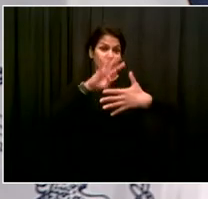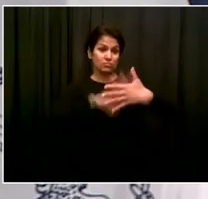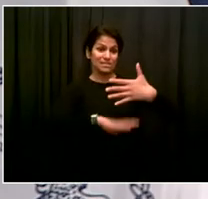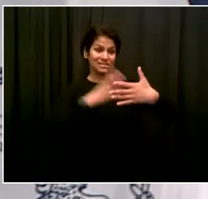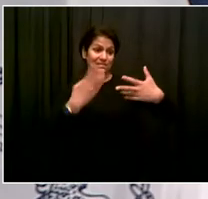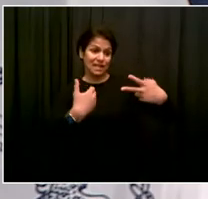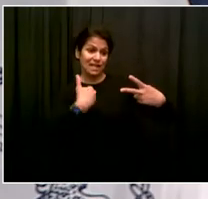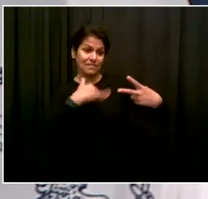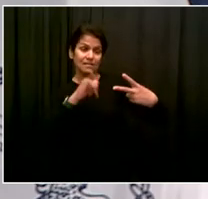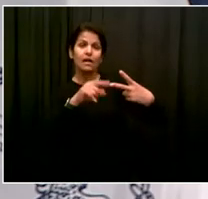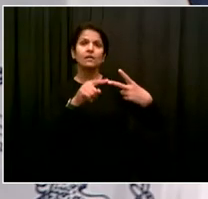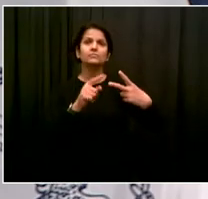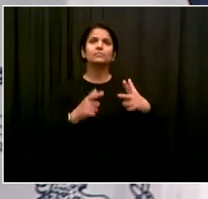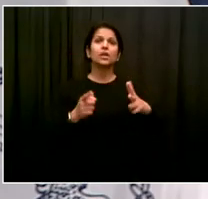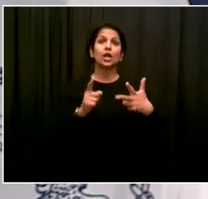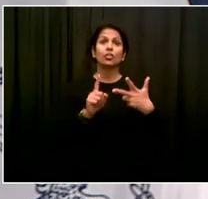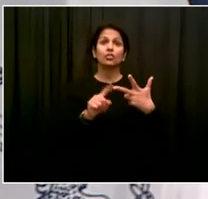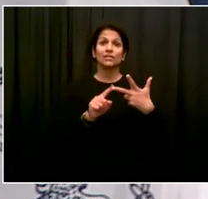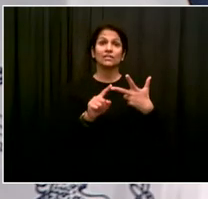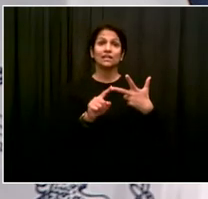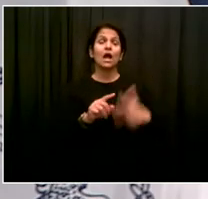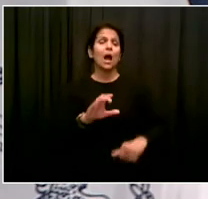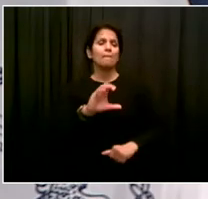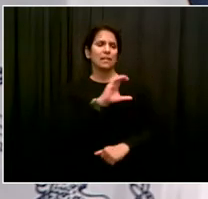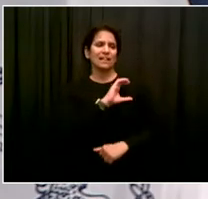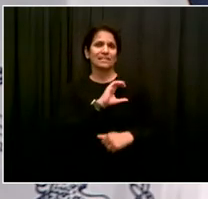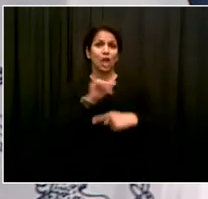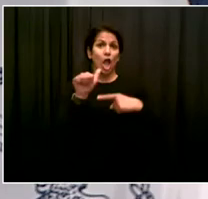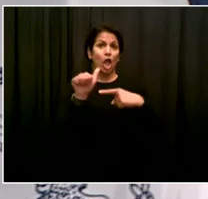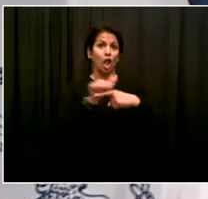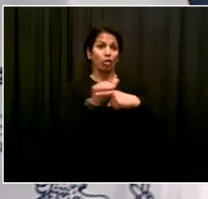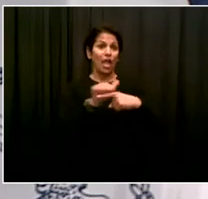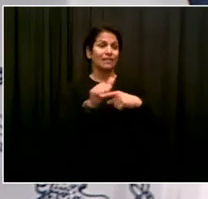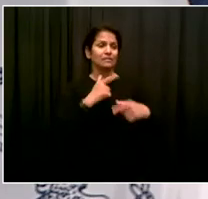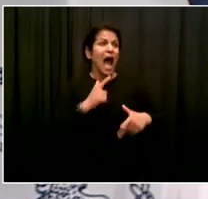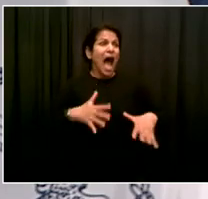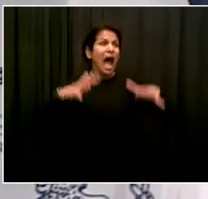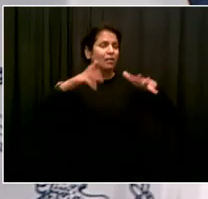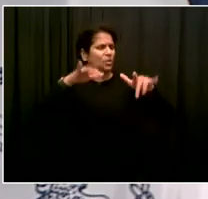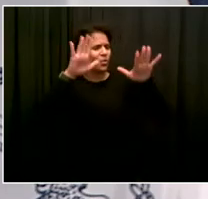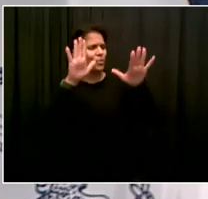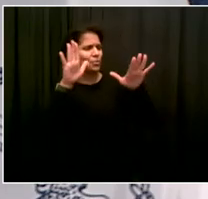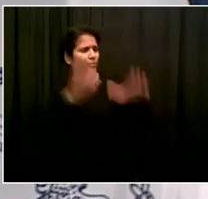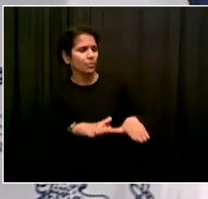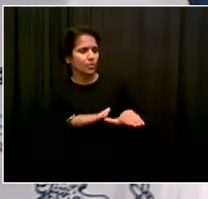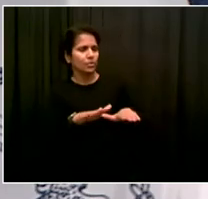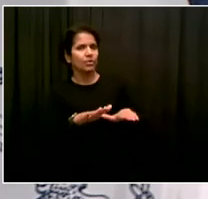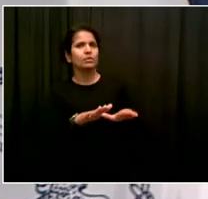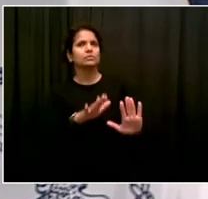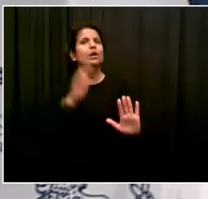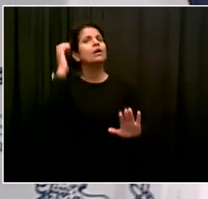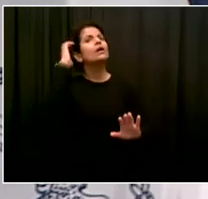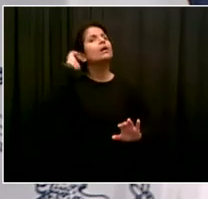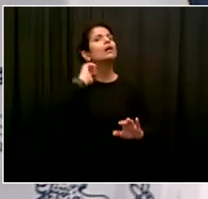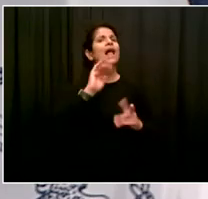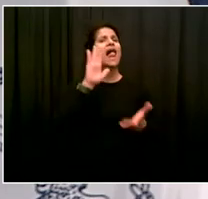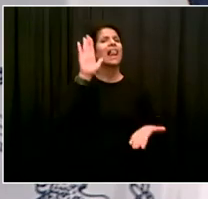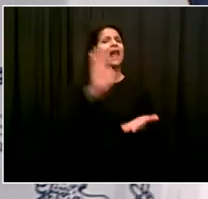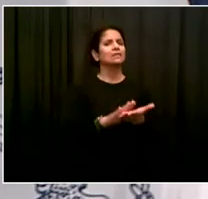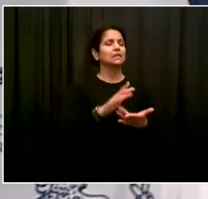lots of different pieces going on here. Not just does the mayor end up watching a video, but I certainly have looked at a lot, and I'll look at these two as well for sure.